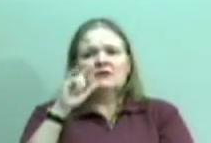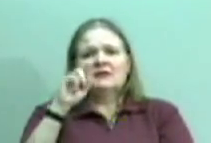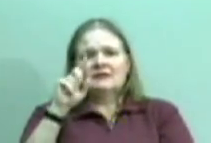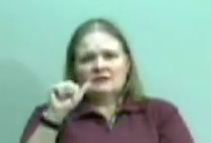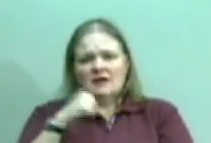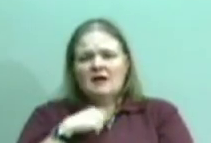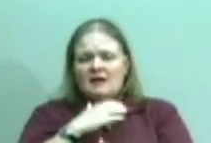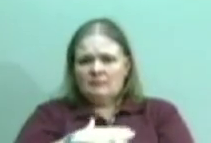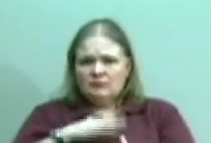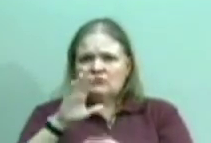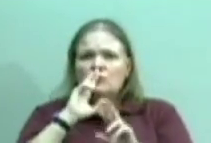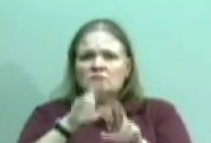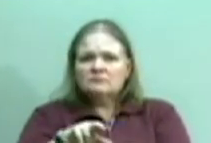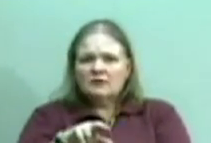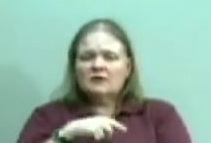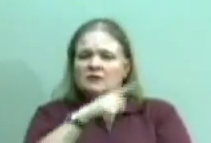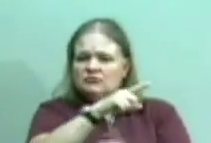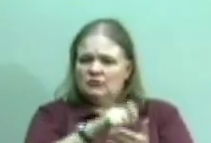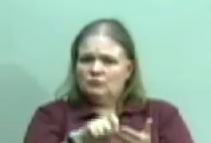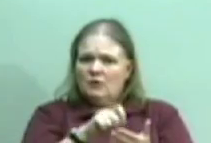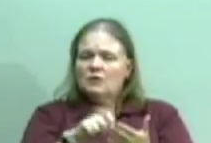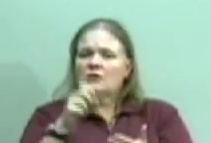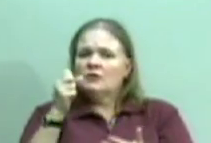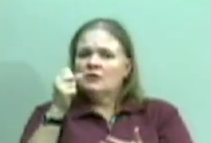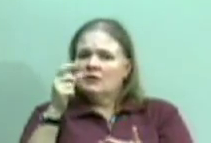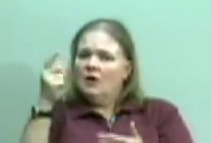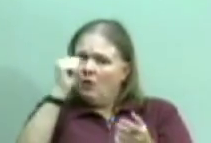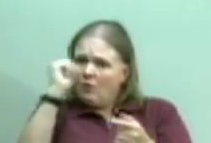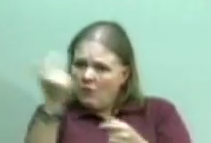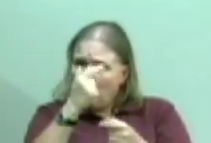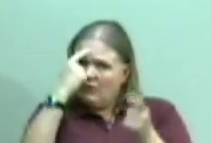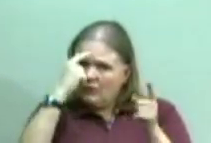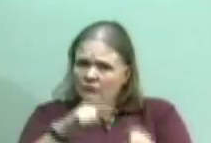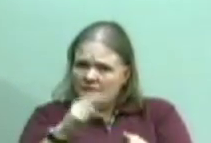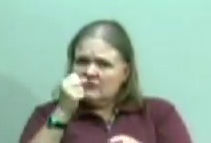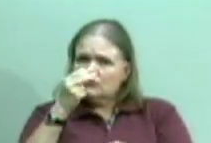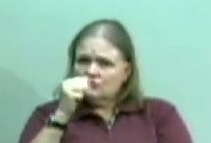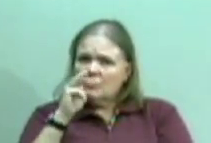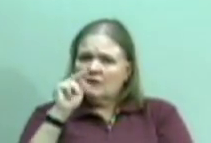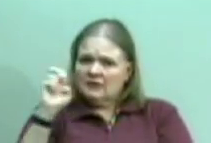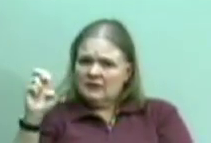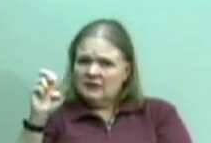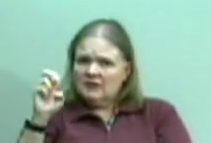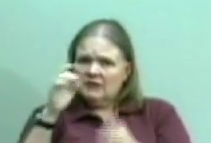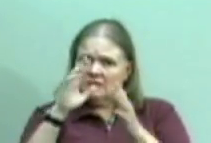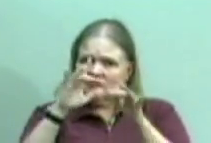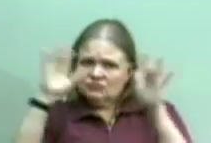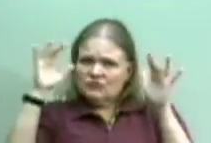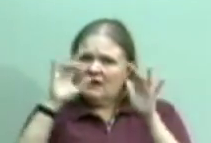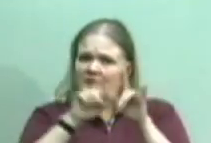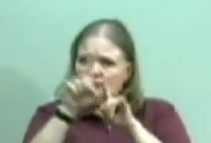Dr. Hargens wrote, everyone agrees that Shawnee is a shining star and that it provides a great opportunity for JCPS students.